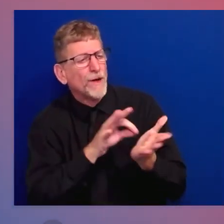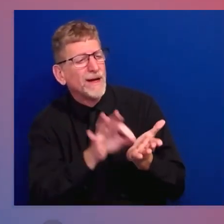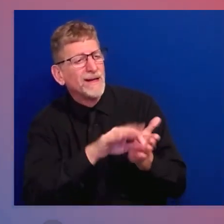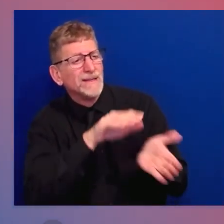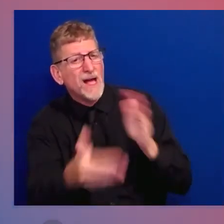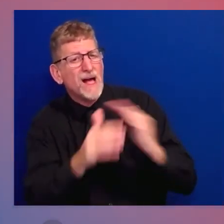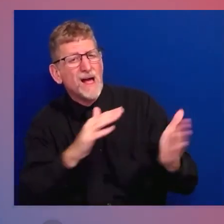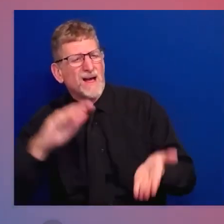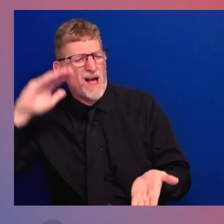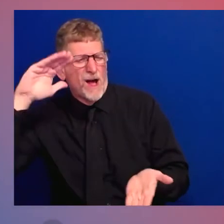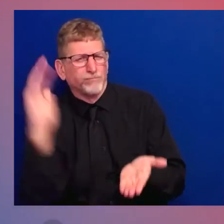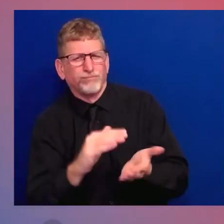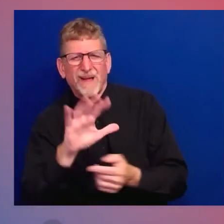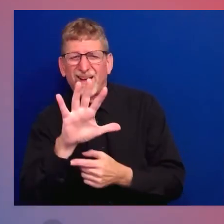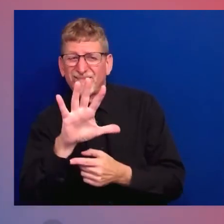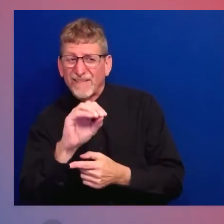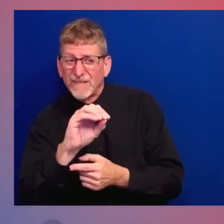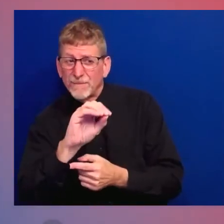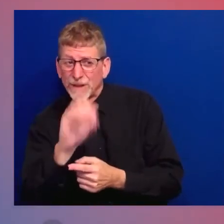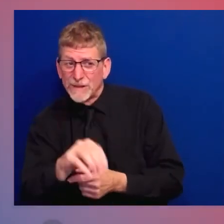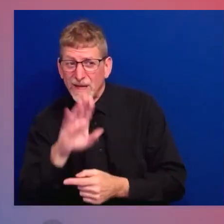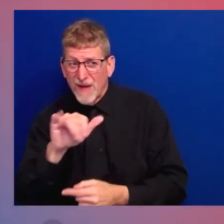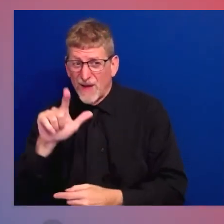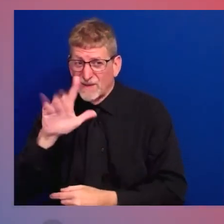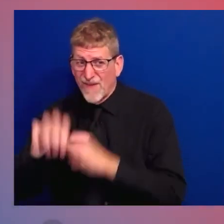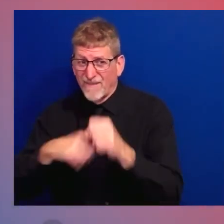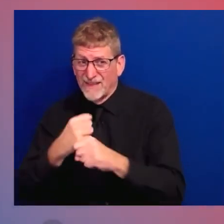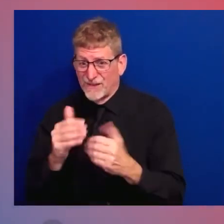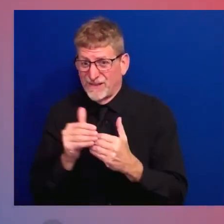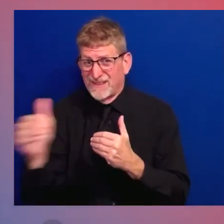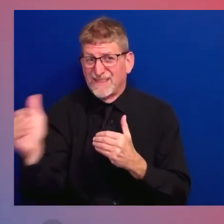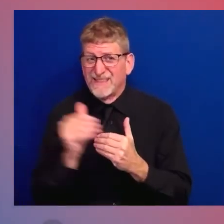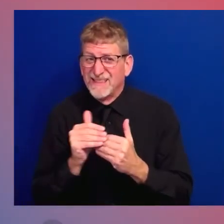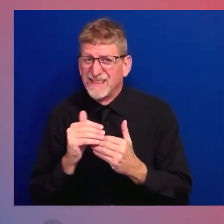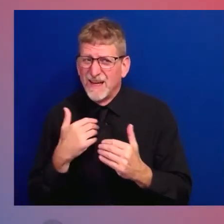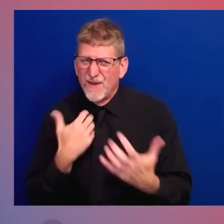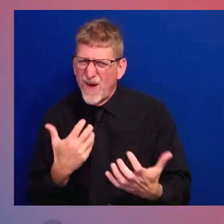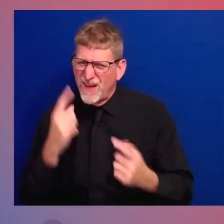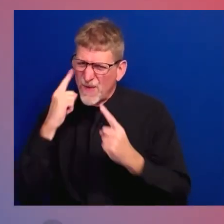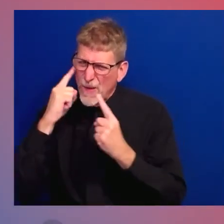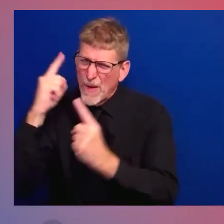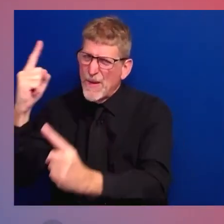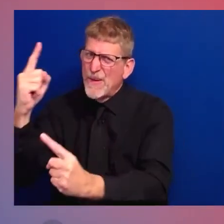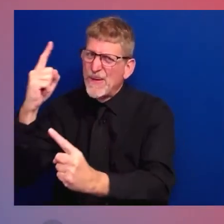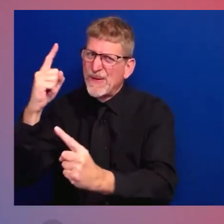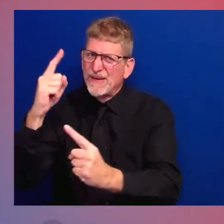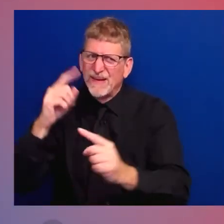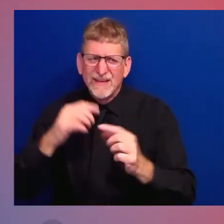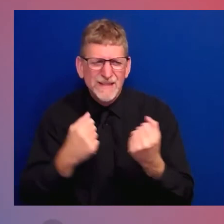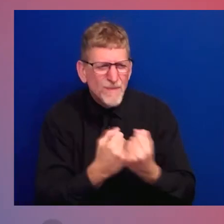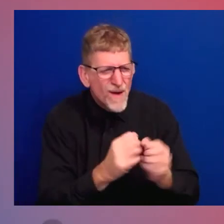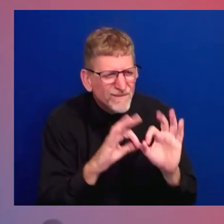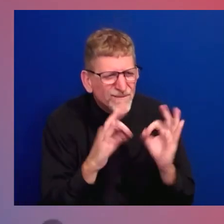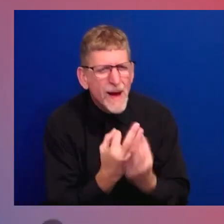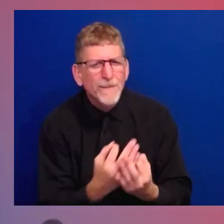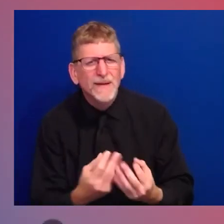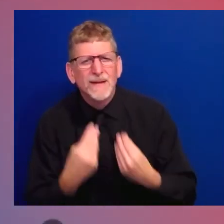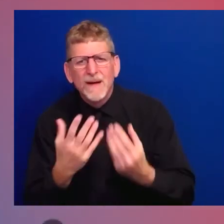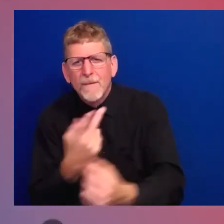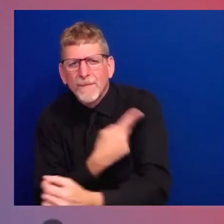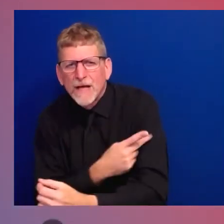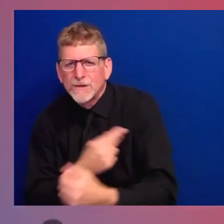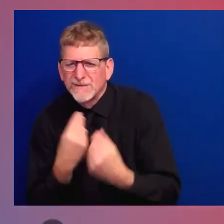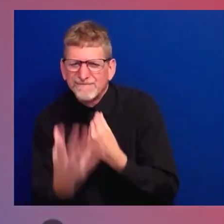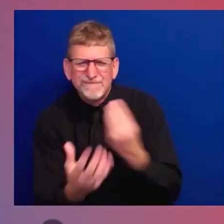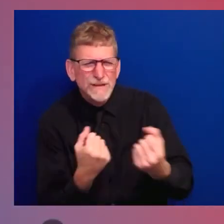for all the patients and families. Secretary McDonough is part of my newly formed Cancer Cabinet. The Department of